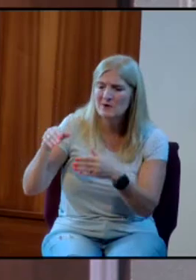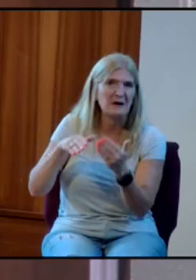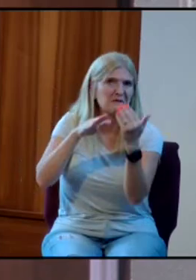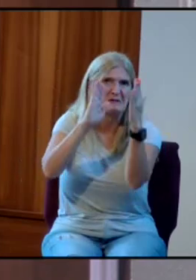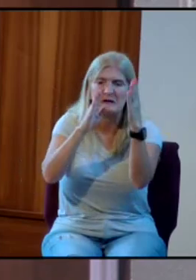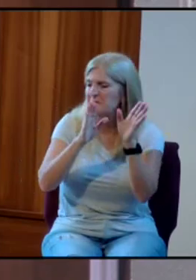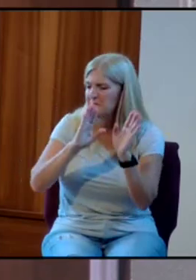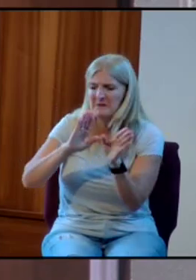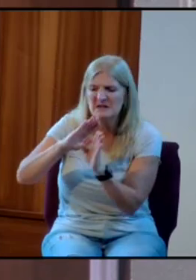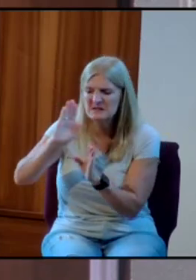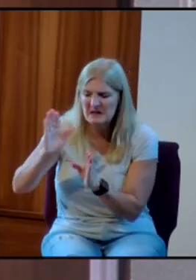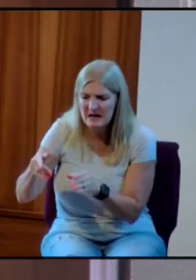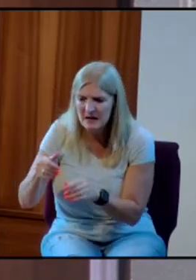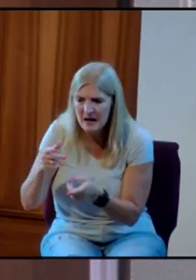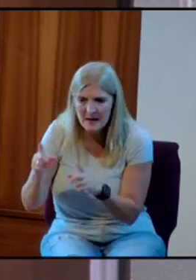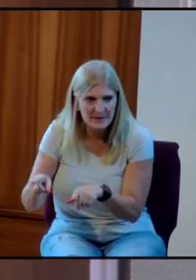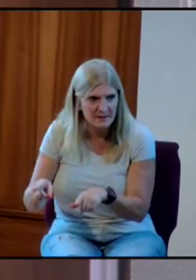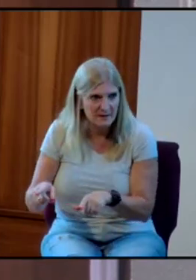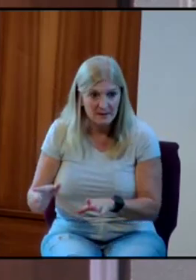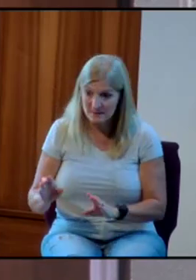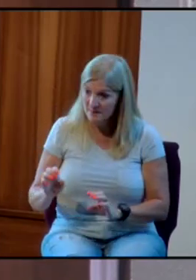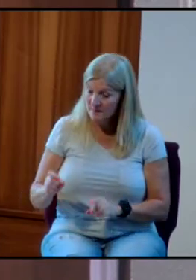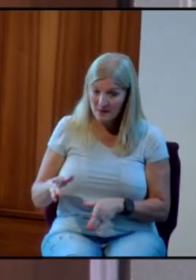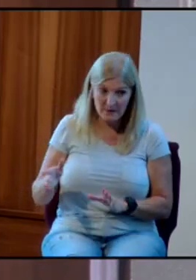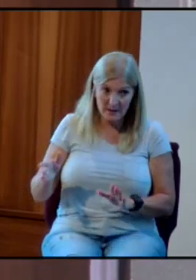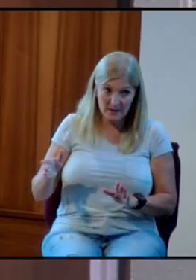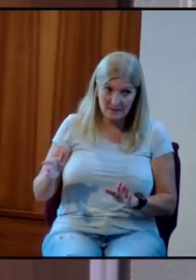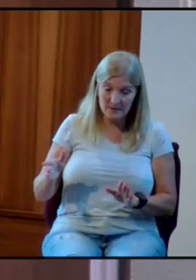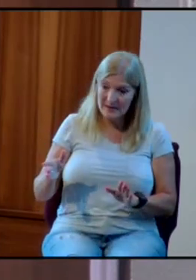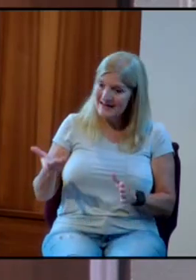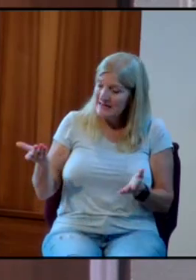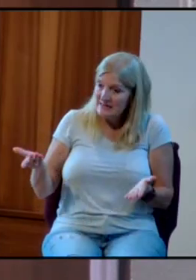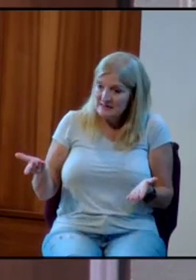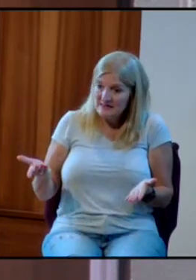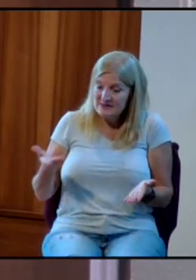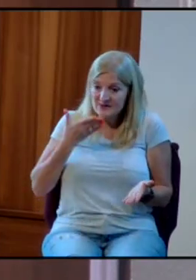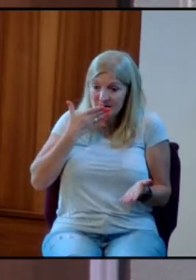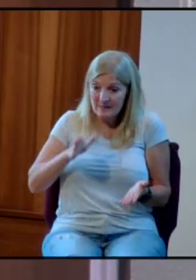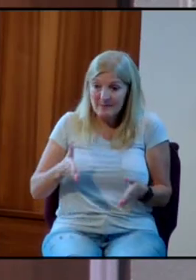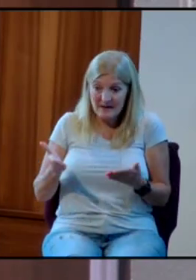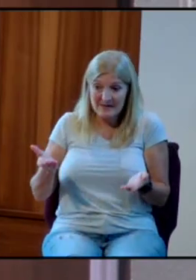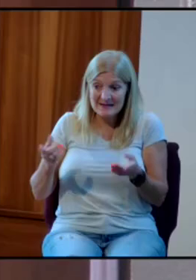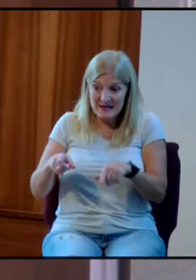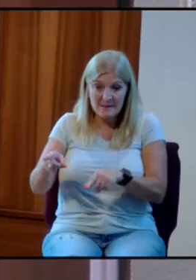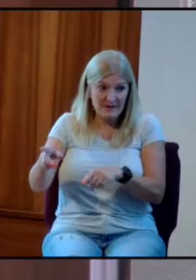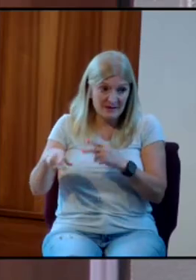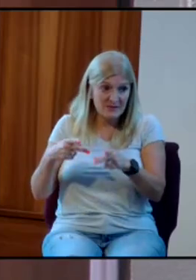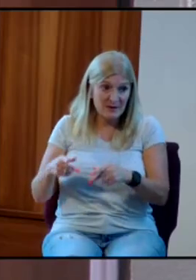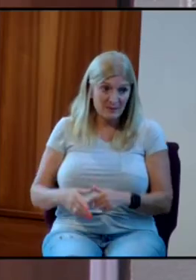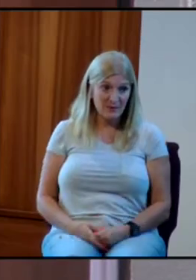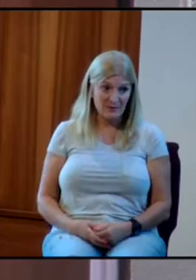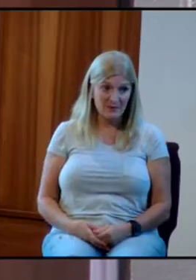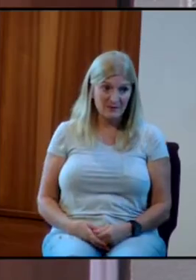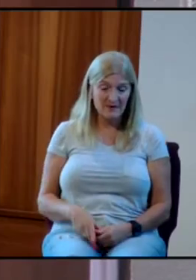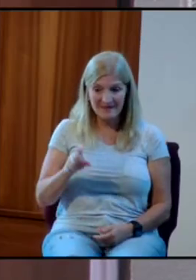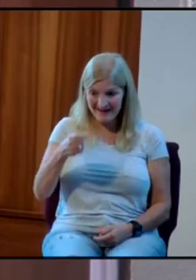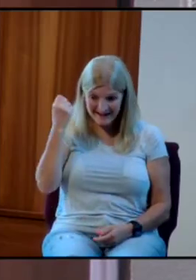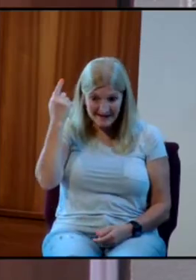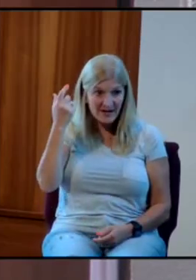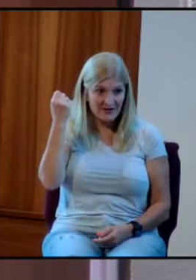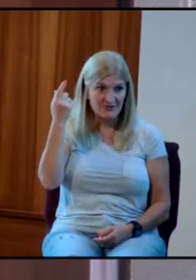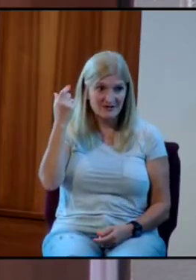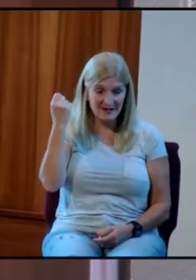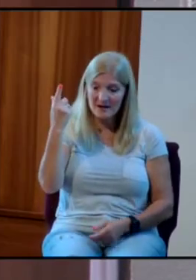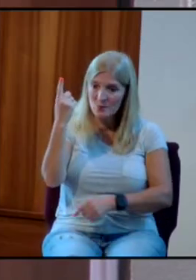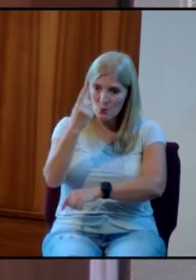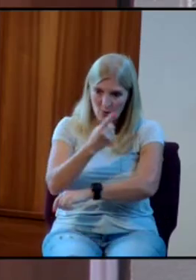we get negative results. Can you see? On the other hand, when we learn, as many of